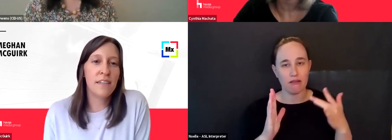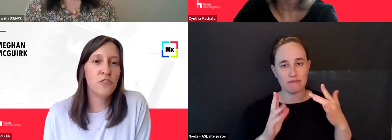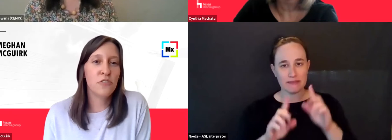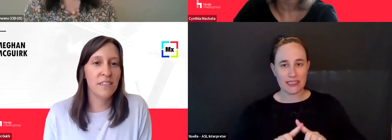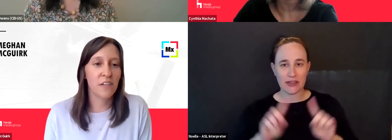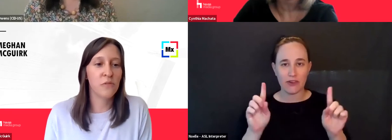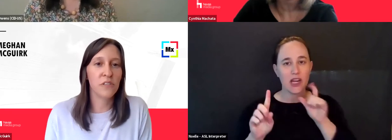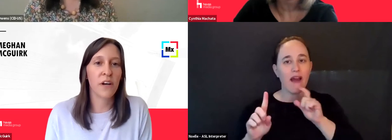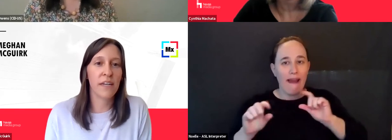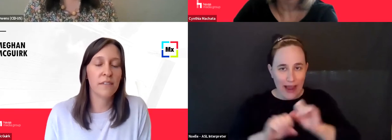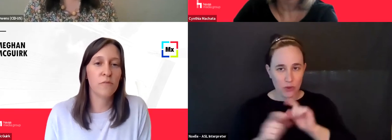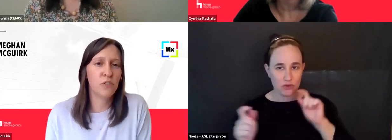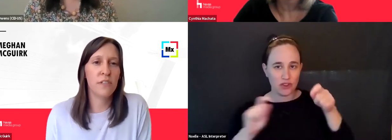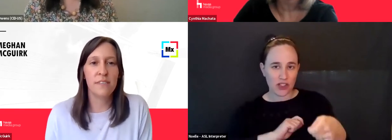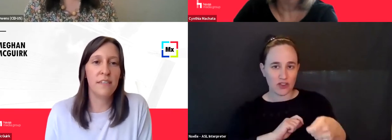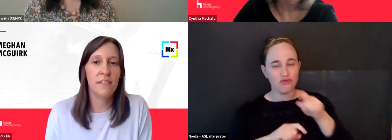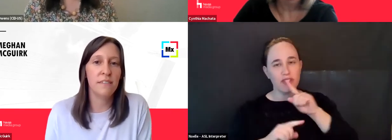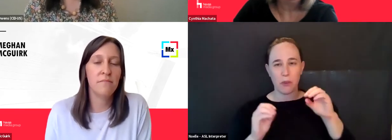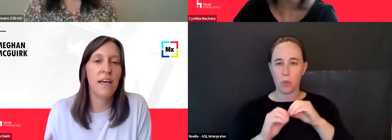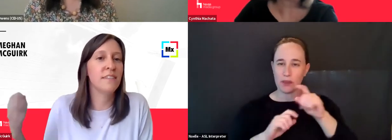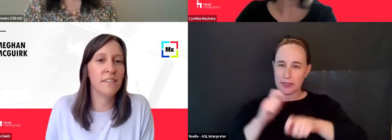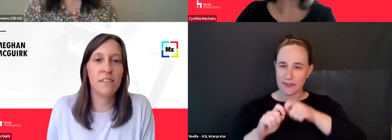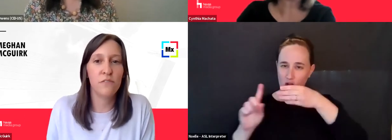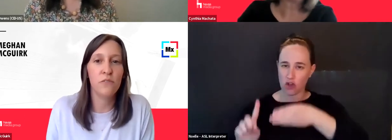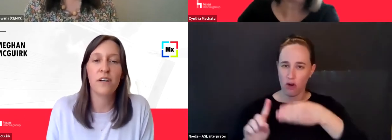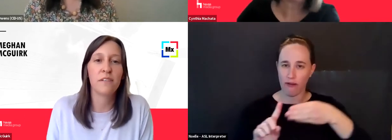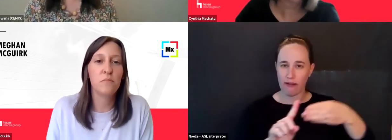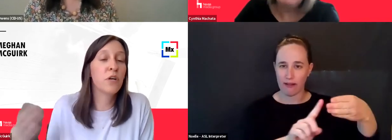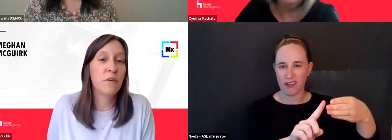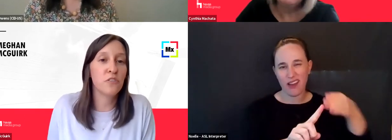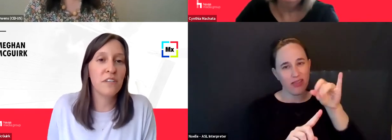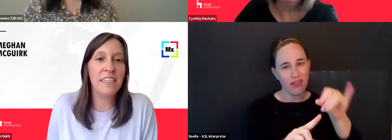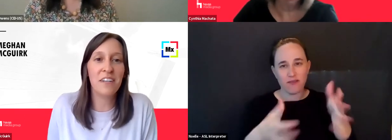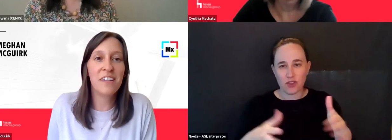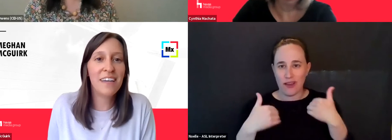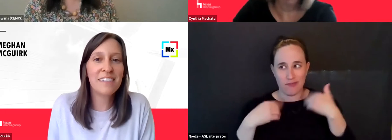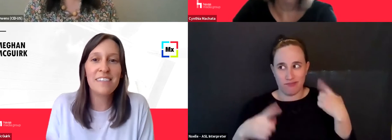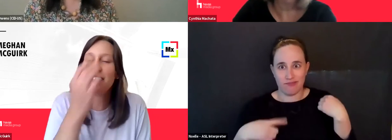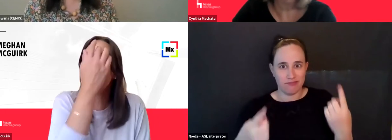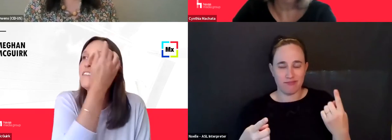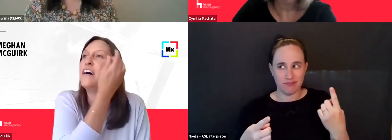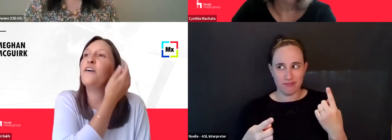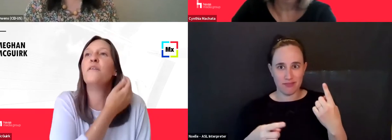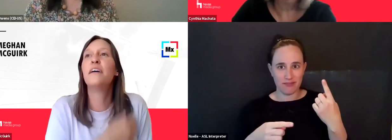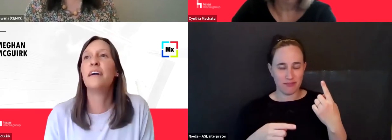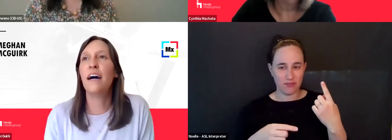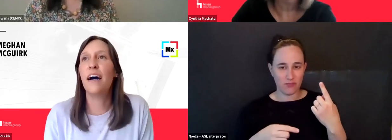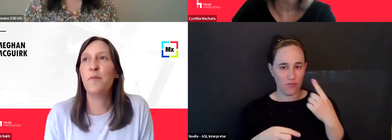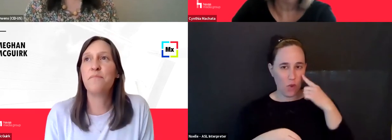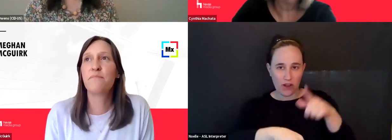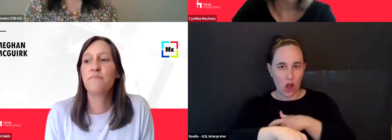It's essentially contextual targeting, which exists and has existed for pretty much as long as the internet has existed. So,